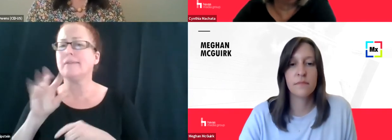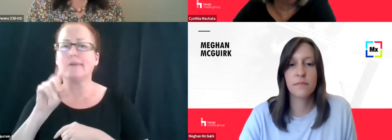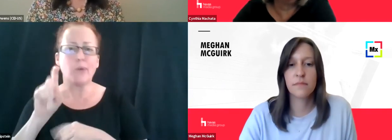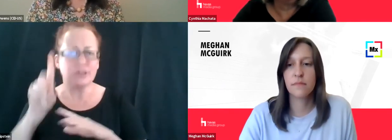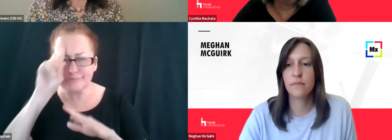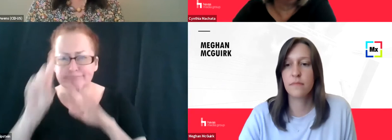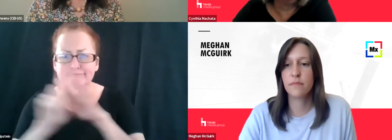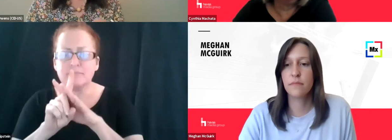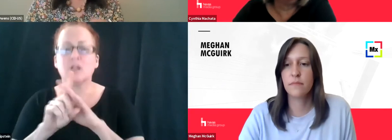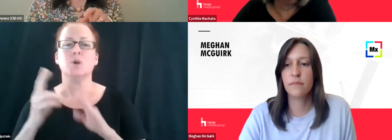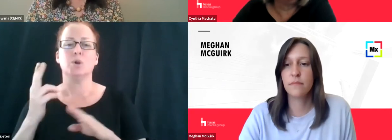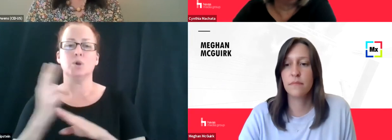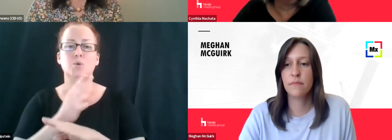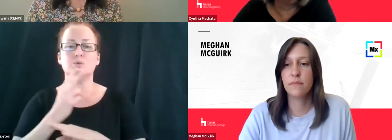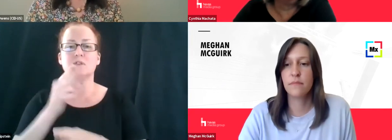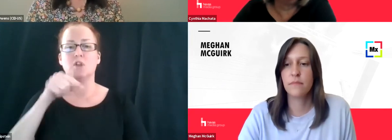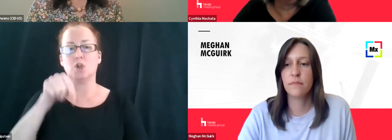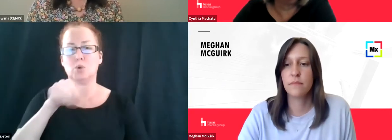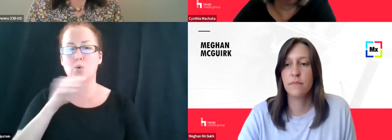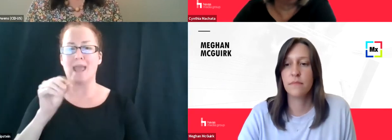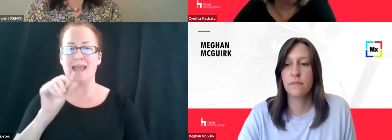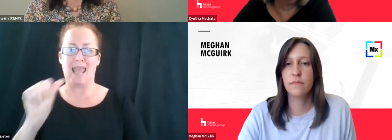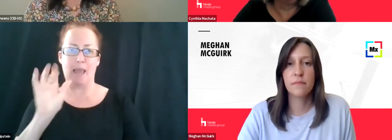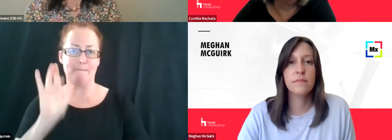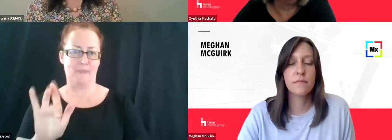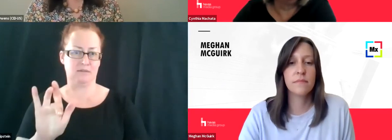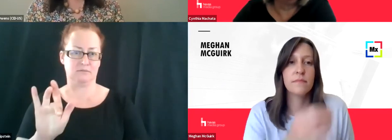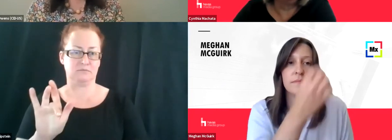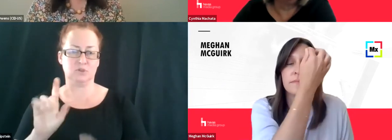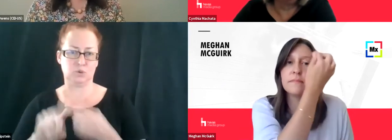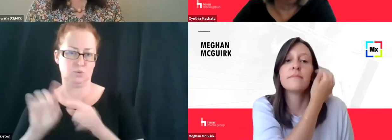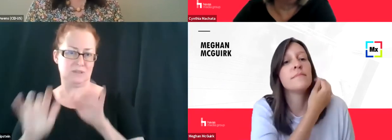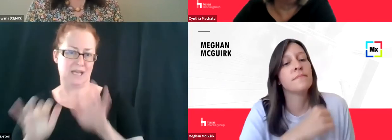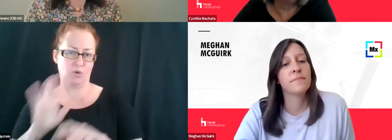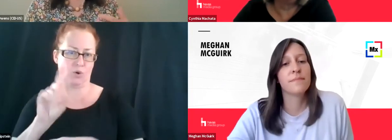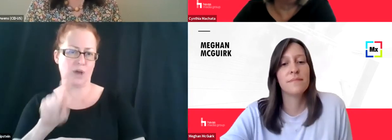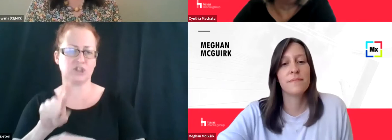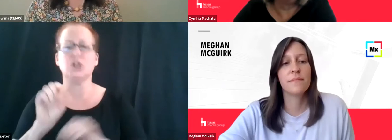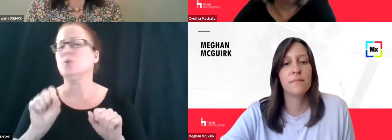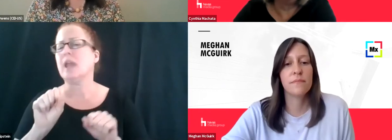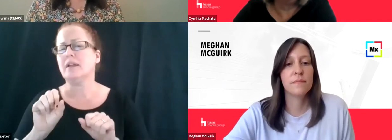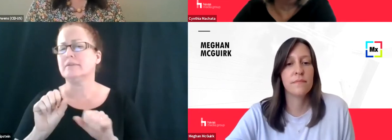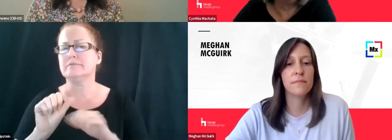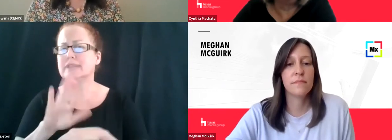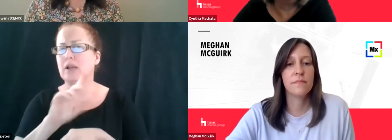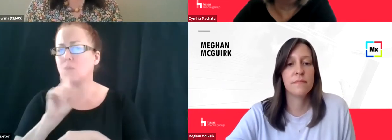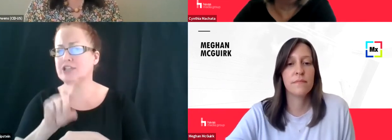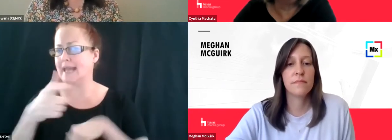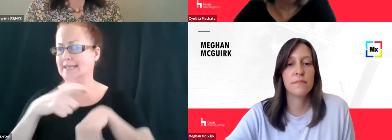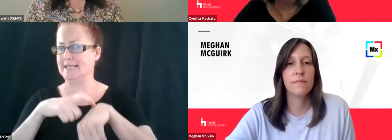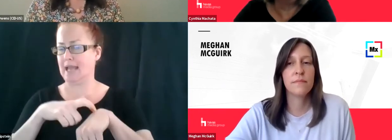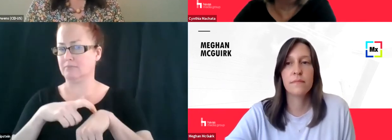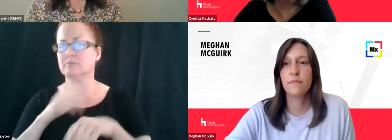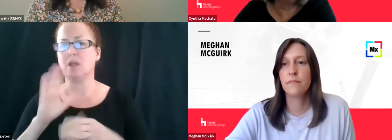please use the Q&A function to submit your questions anytime throughout this session. We will make time to get to your